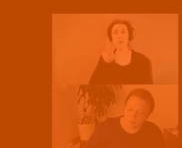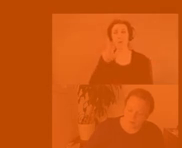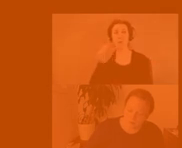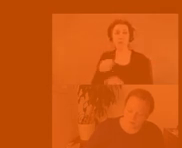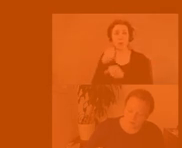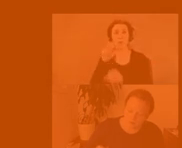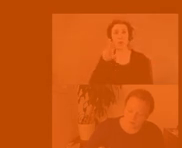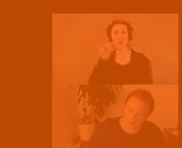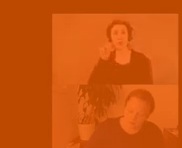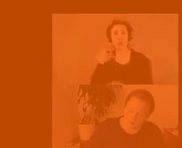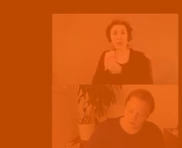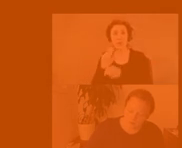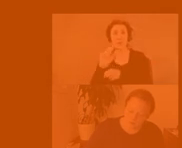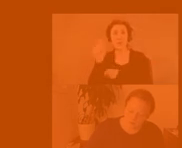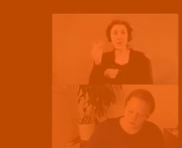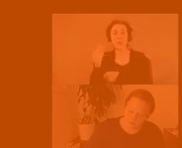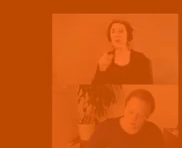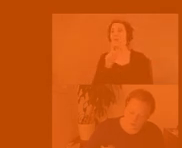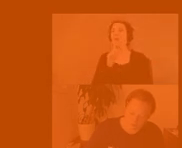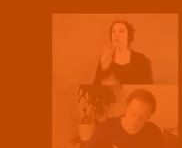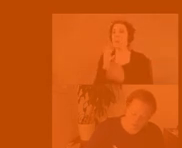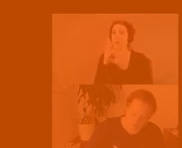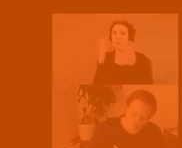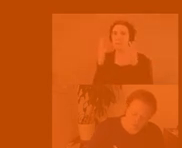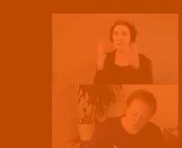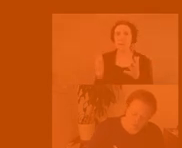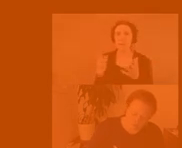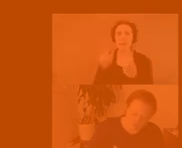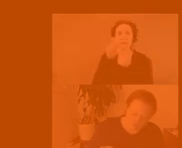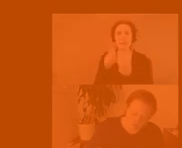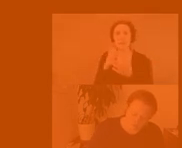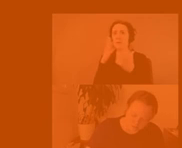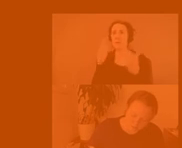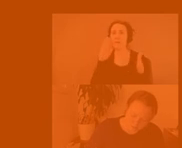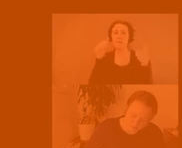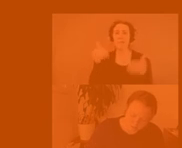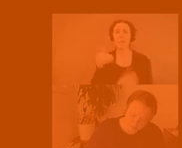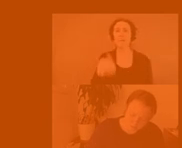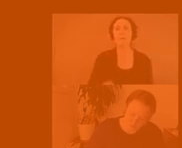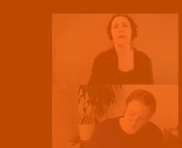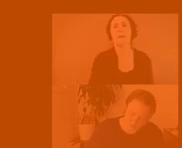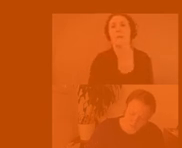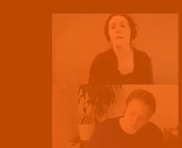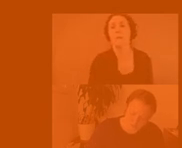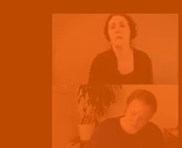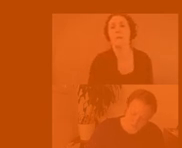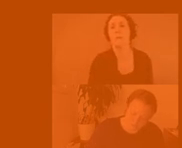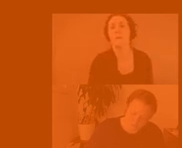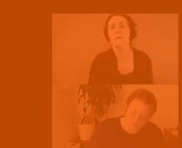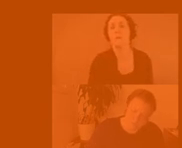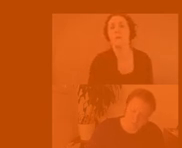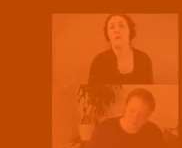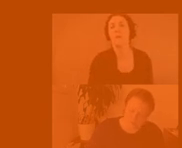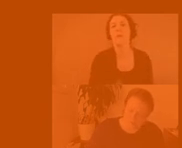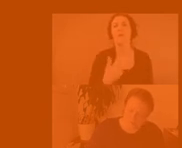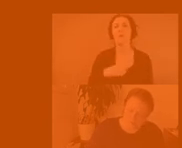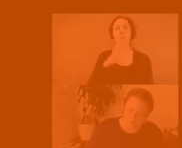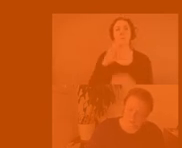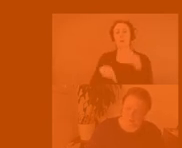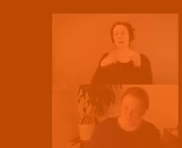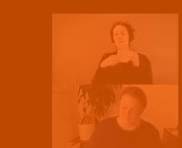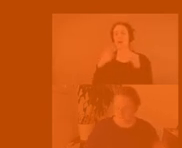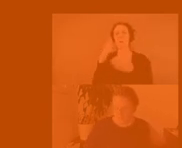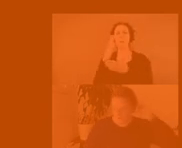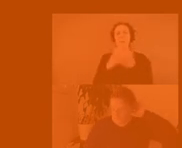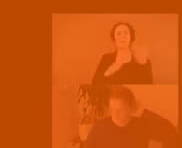to to really focus on and I think much in the same way we've been talking about you know marginalized communities particularly